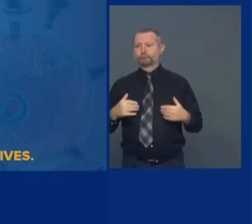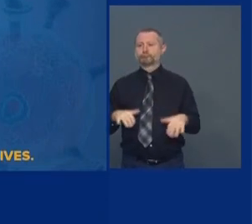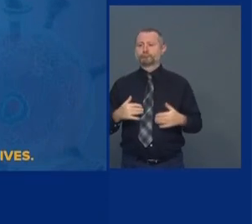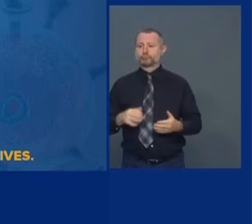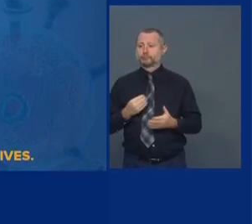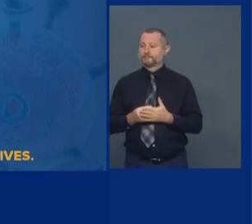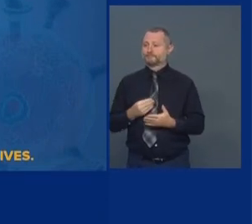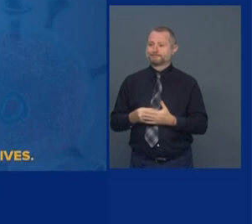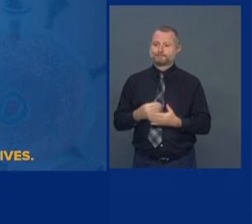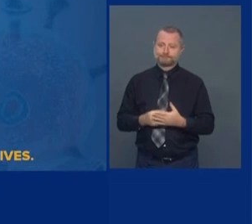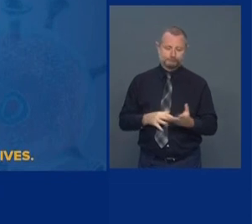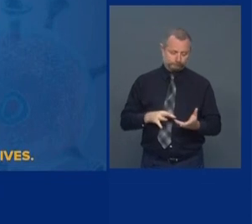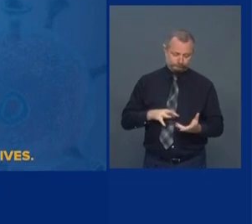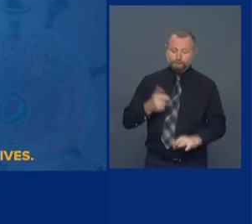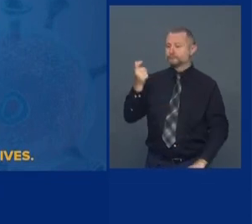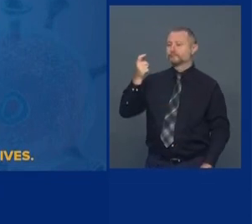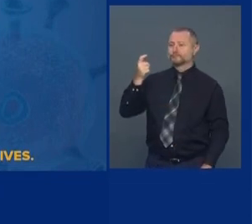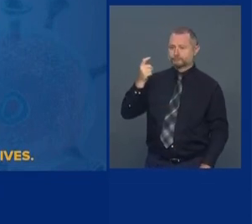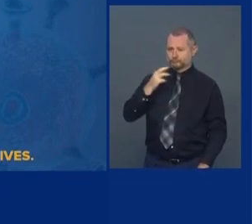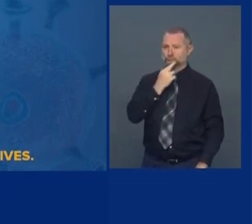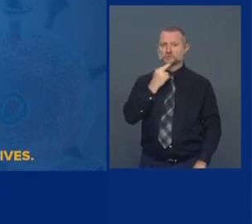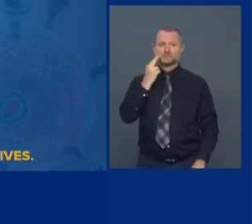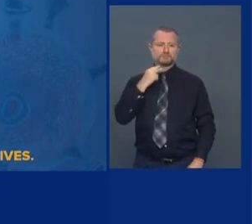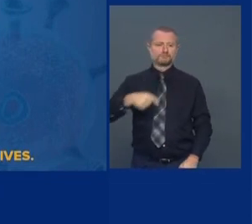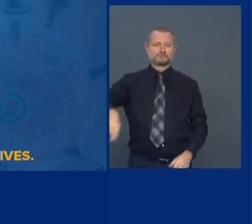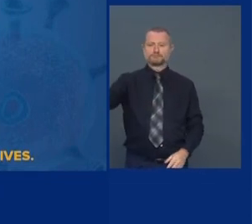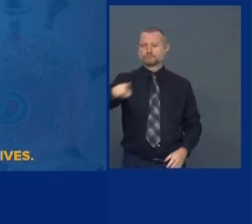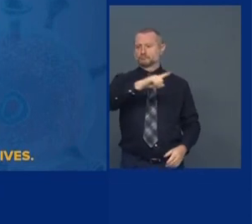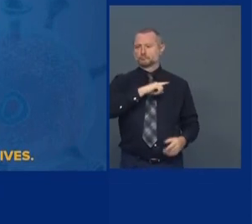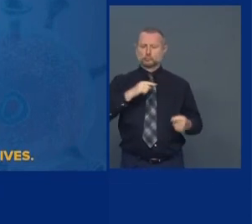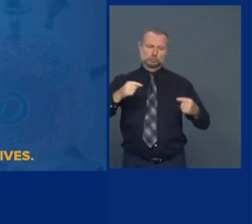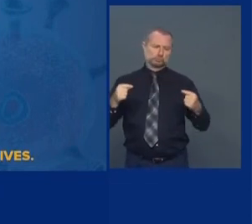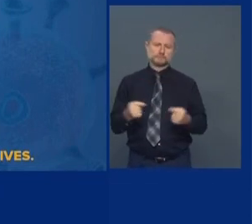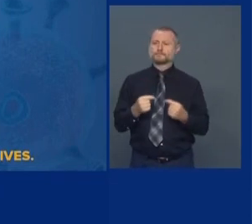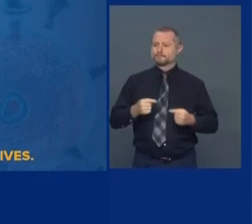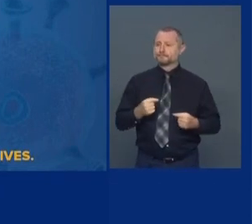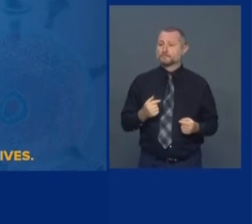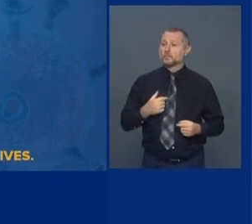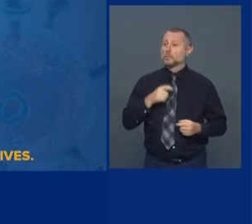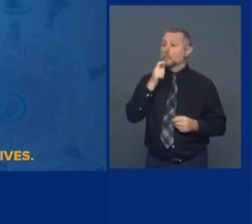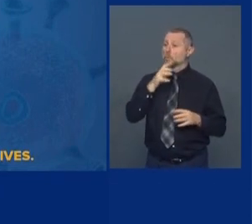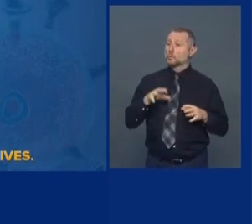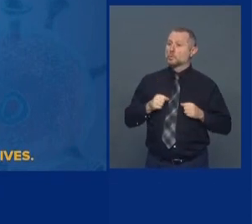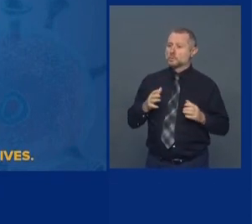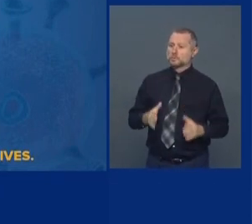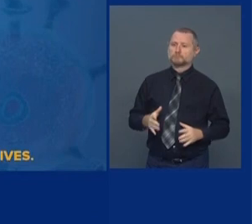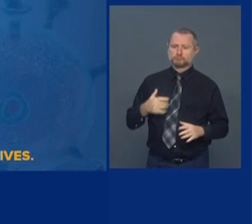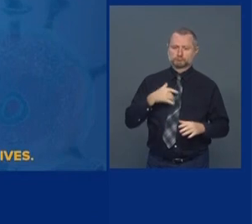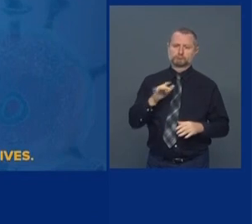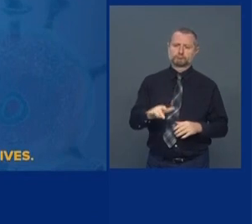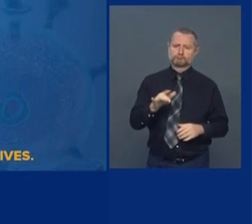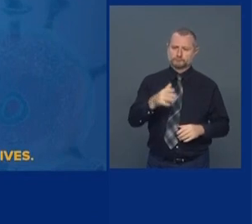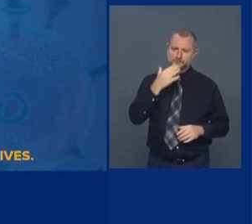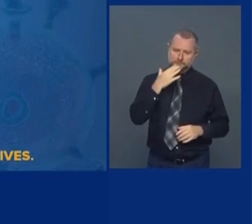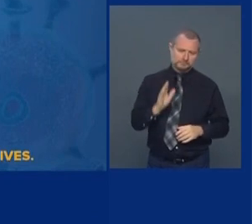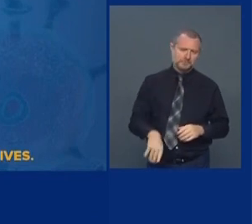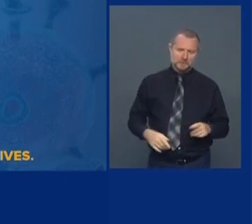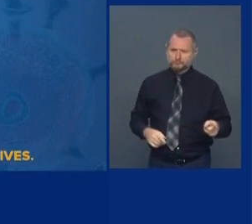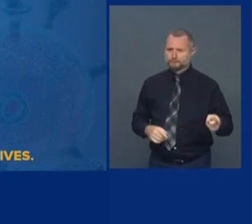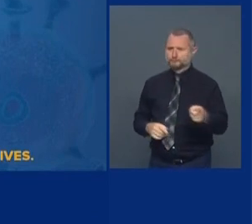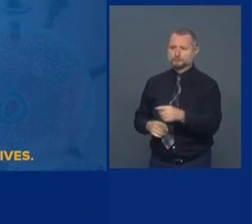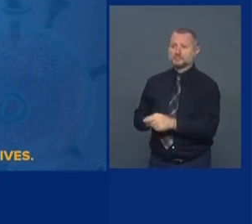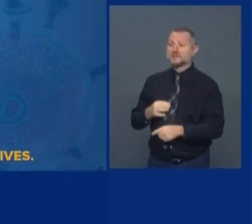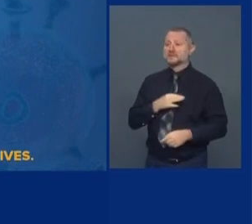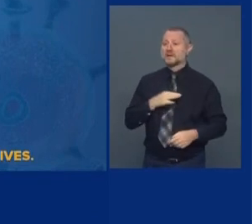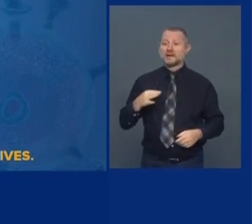restaurants are dealing with. It's bad for the restaurant owner. It's bad for the staff, the